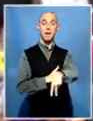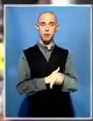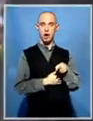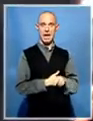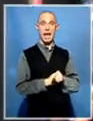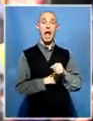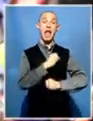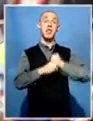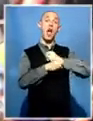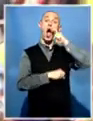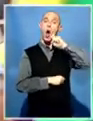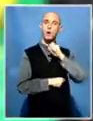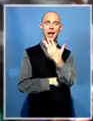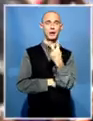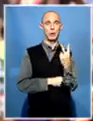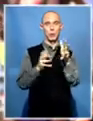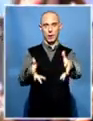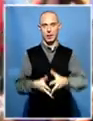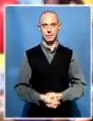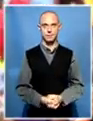Shingai Njoka, SABC News, Harare, Zimbabwe.